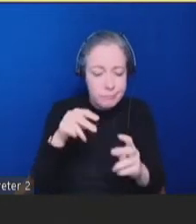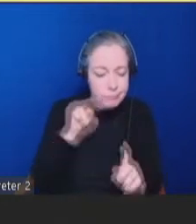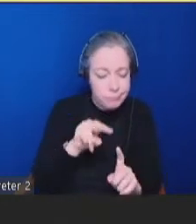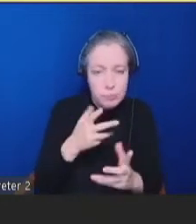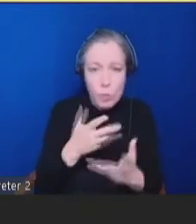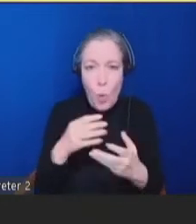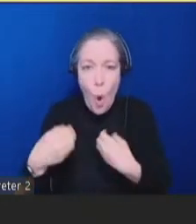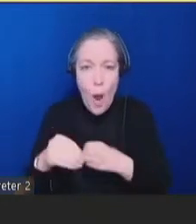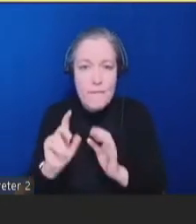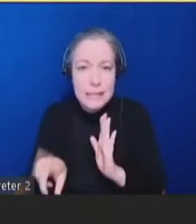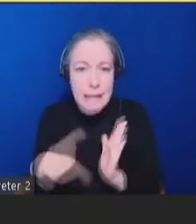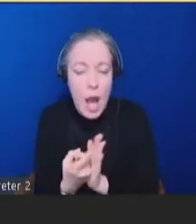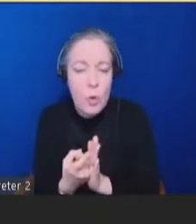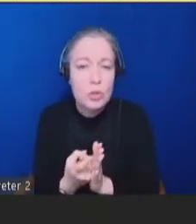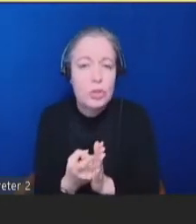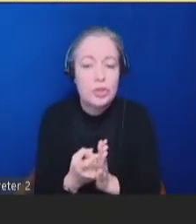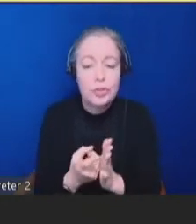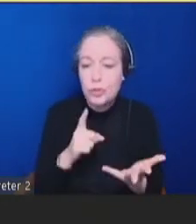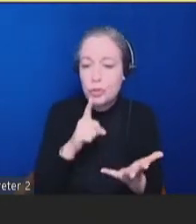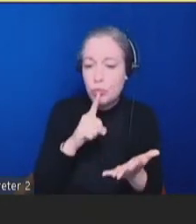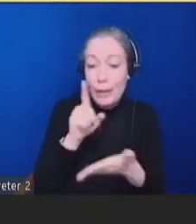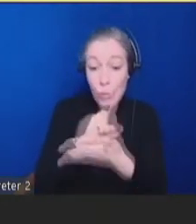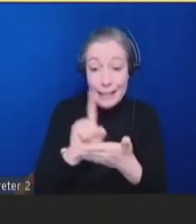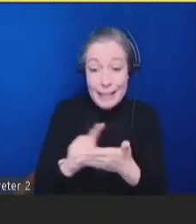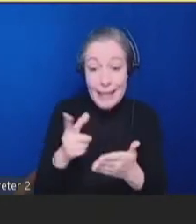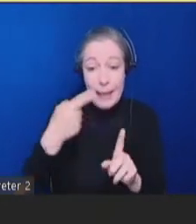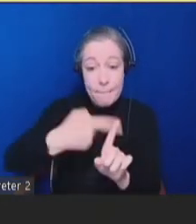ensure they have the support they need to fulfill their goals.